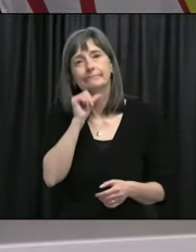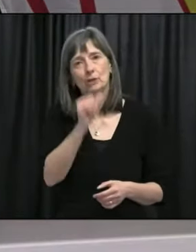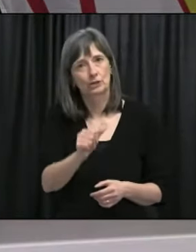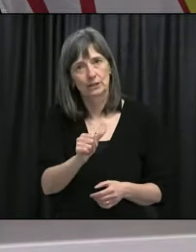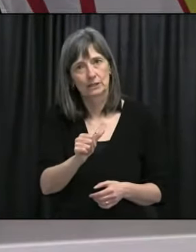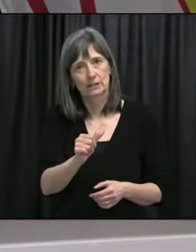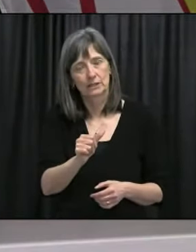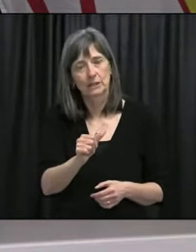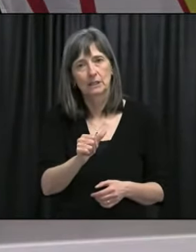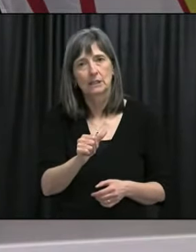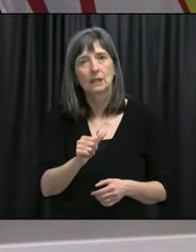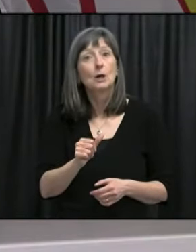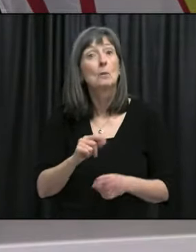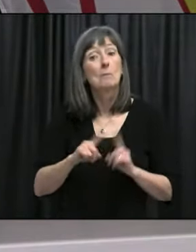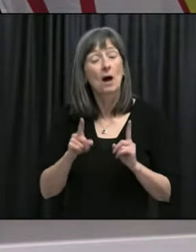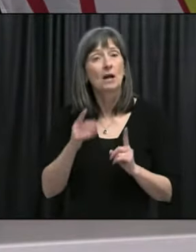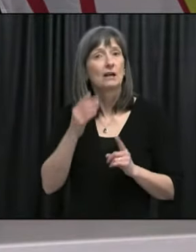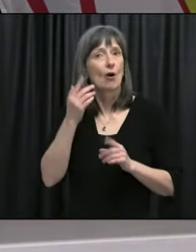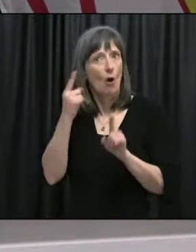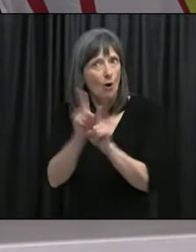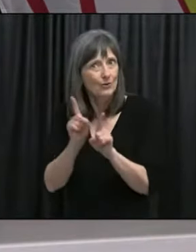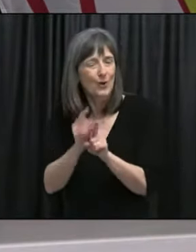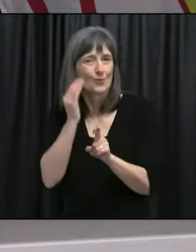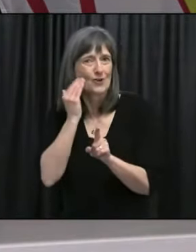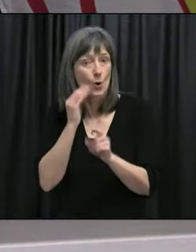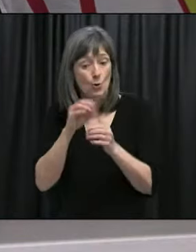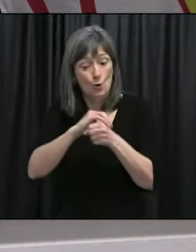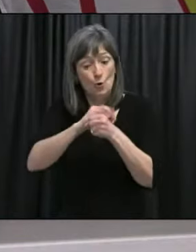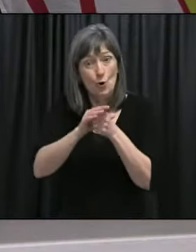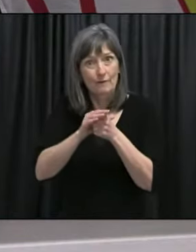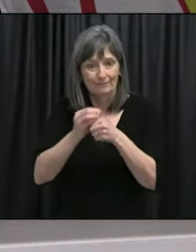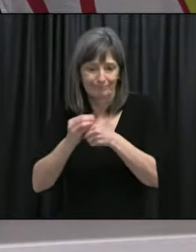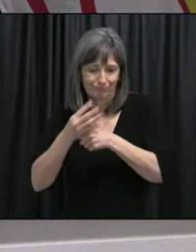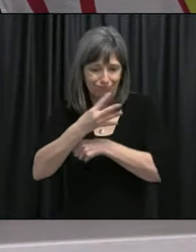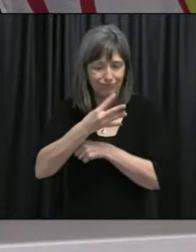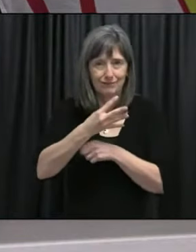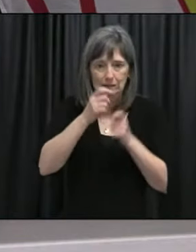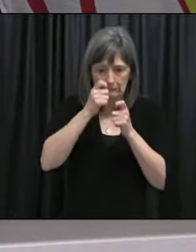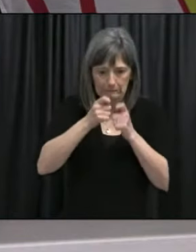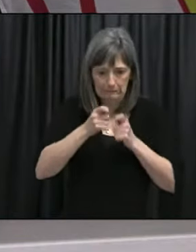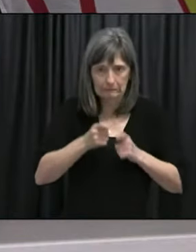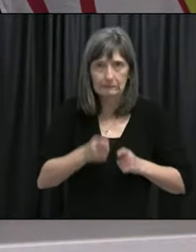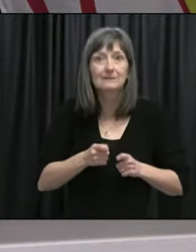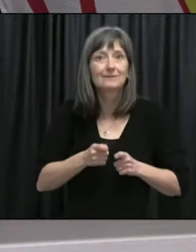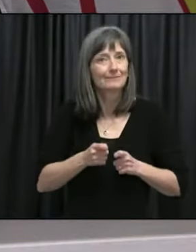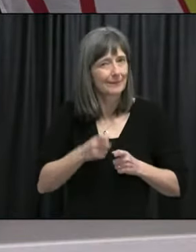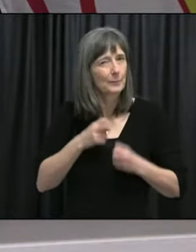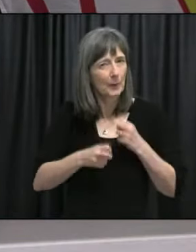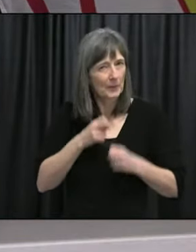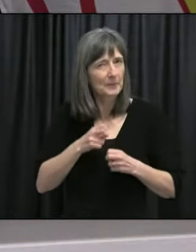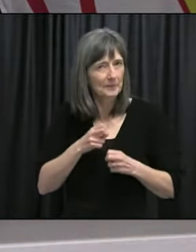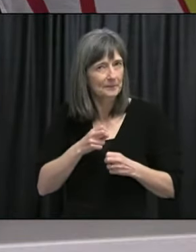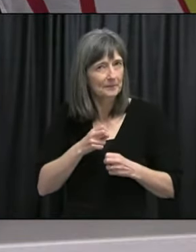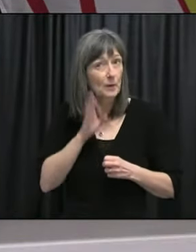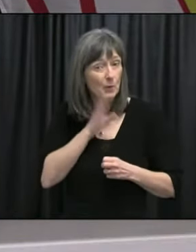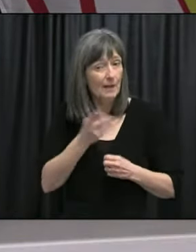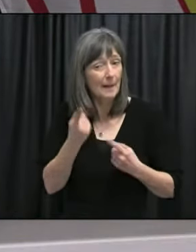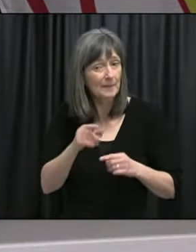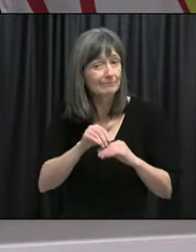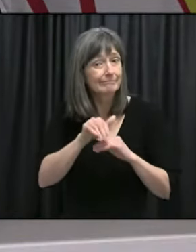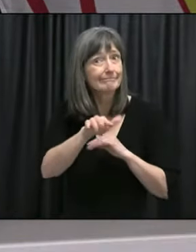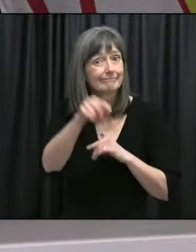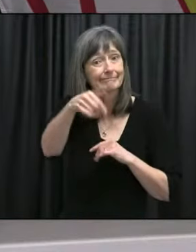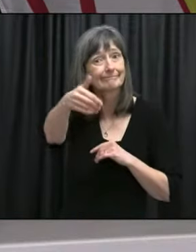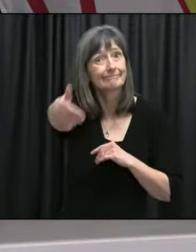uh, you know, we know it can mutate, we know it can change. So, uh, we know that variants are going to be an issue. What we, what the information is telling